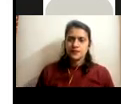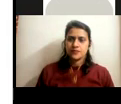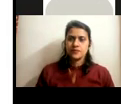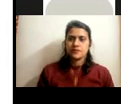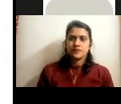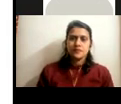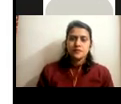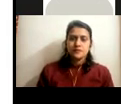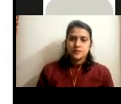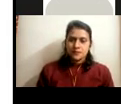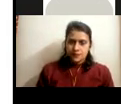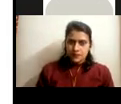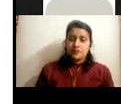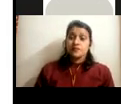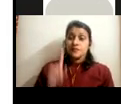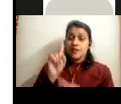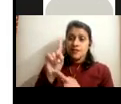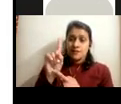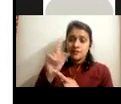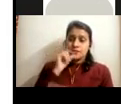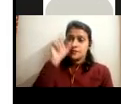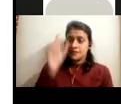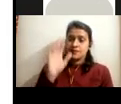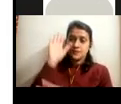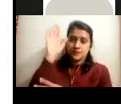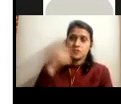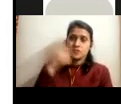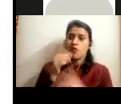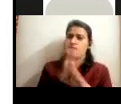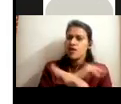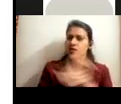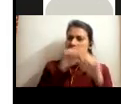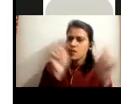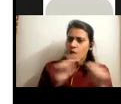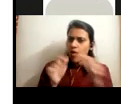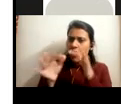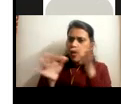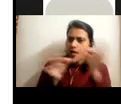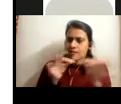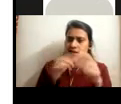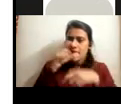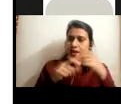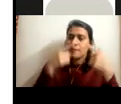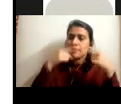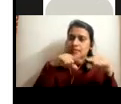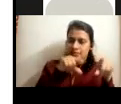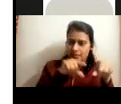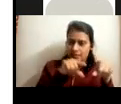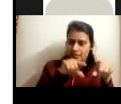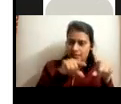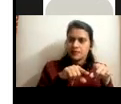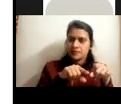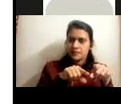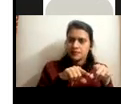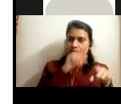Sir, in the first model, uh, where the training would be done by the company itself. So are we not